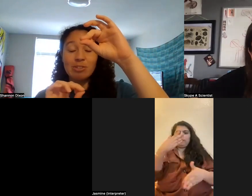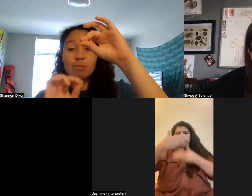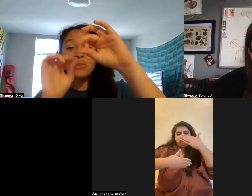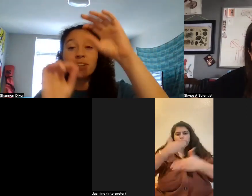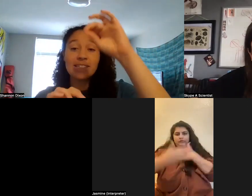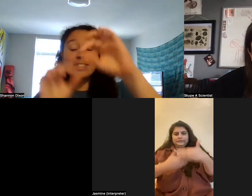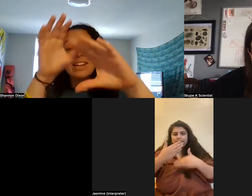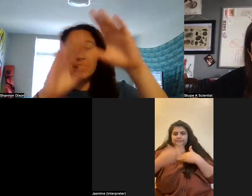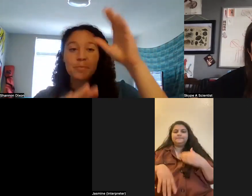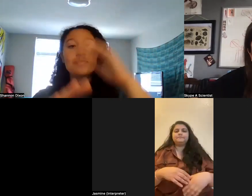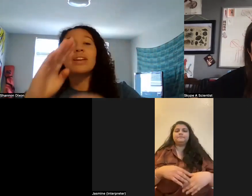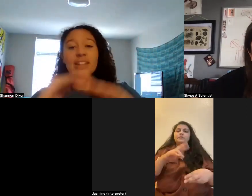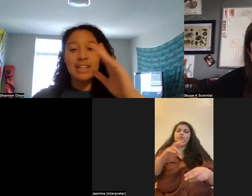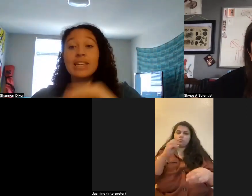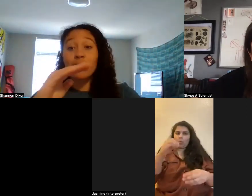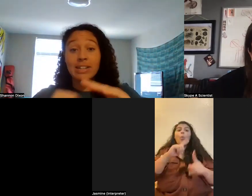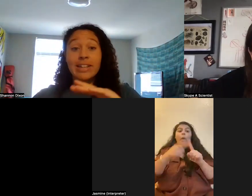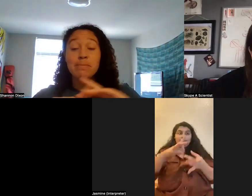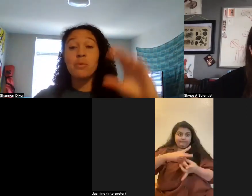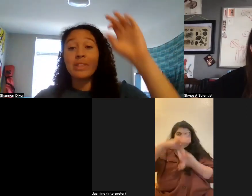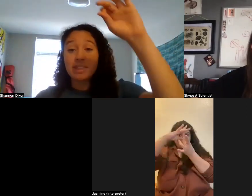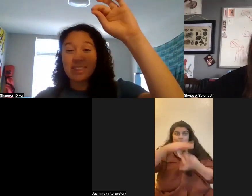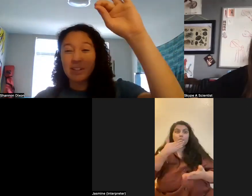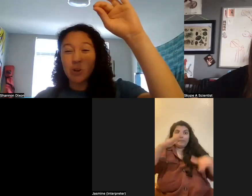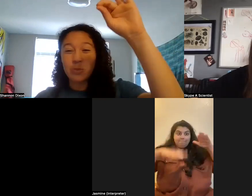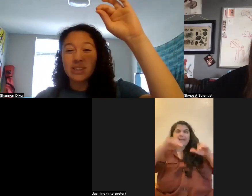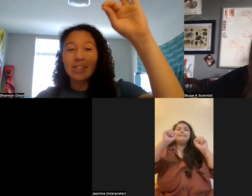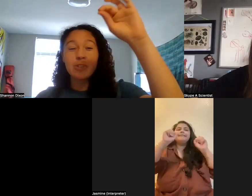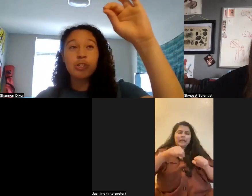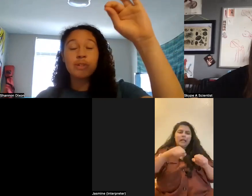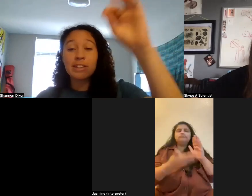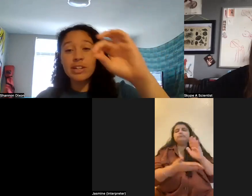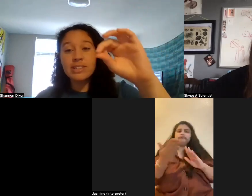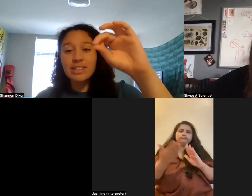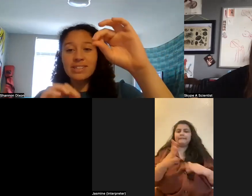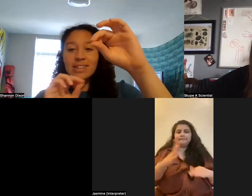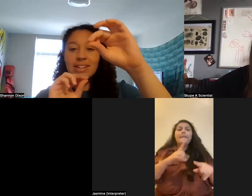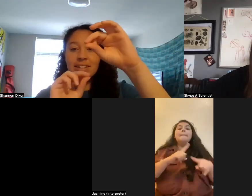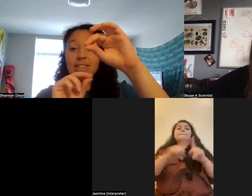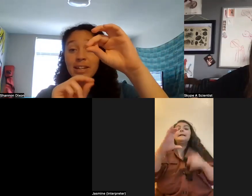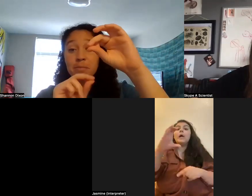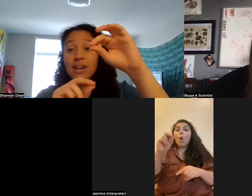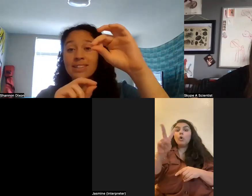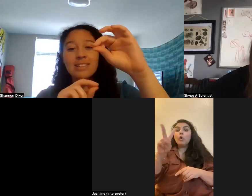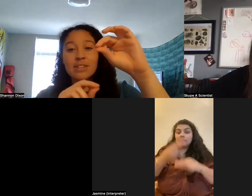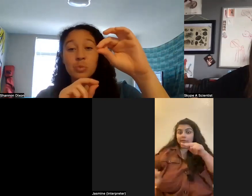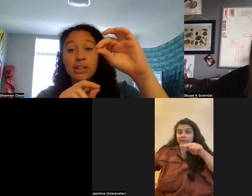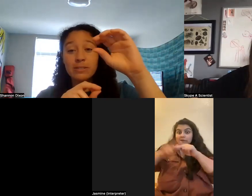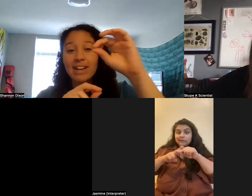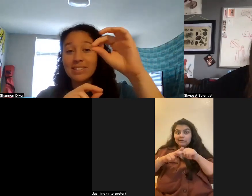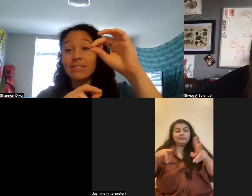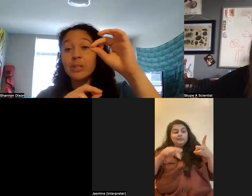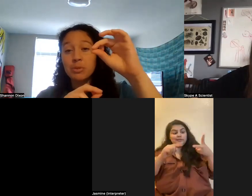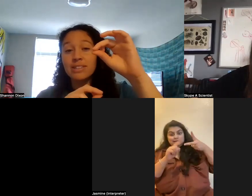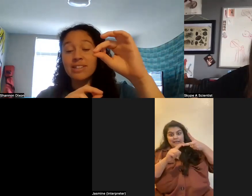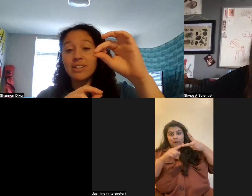right? And so normally when they're in sync, it can regulate it. But when the, when the CO2 increases, the second process doesn't